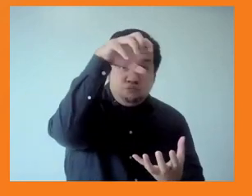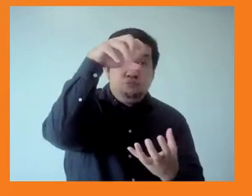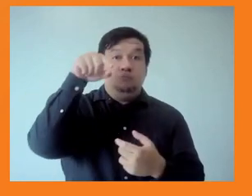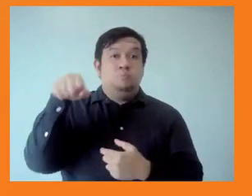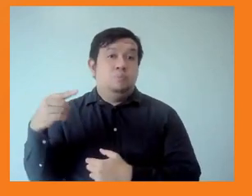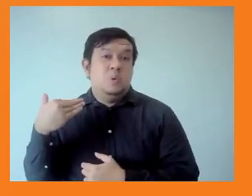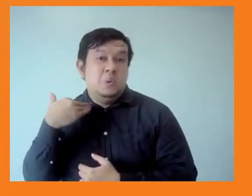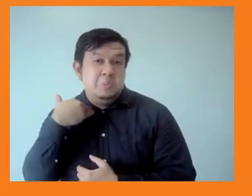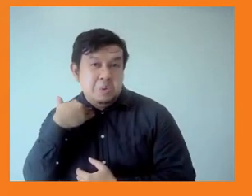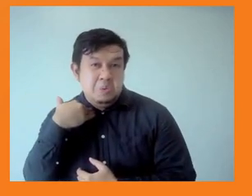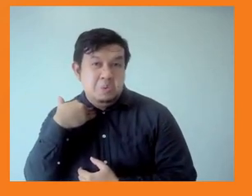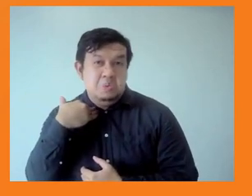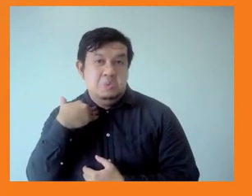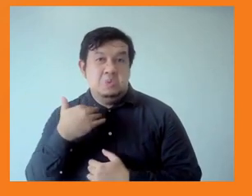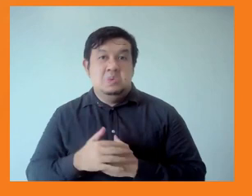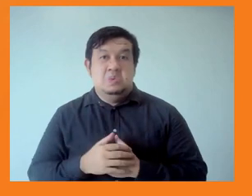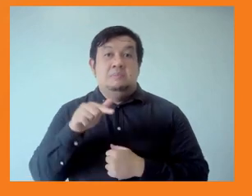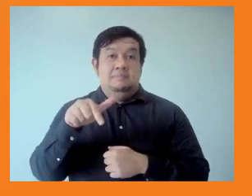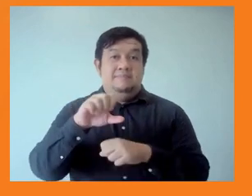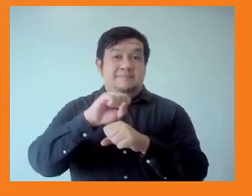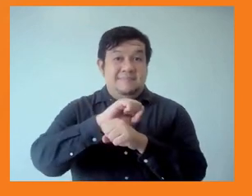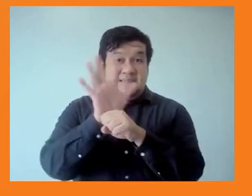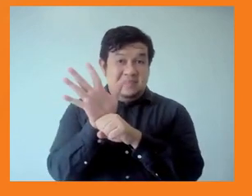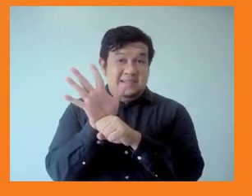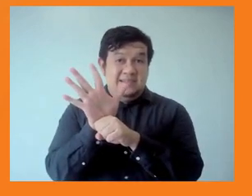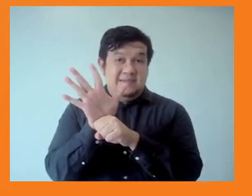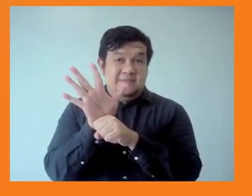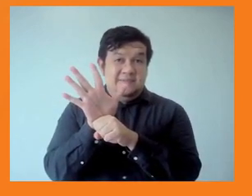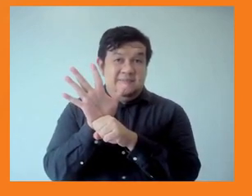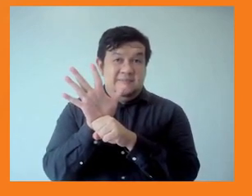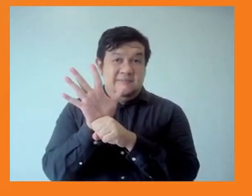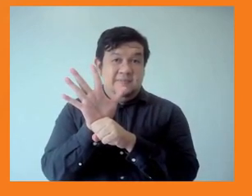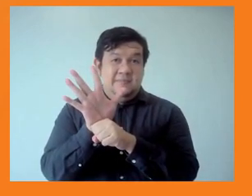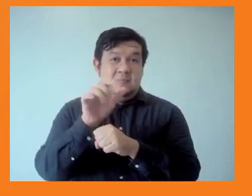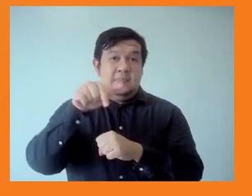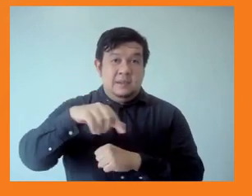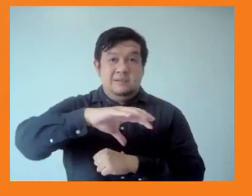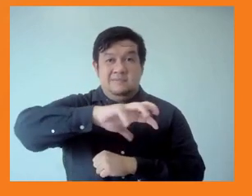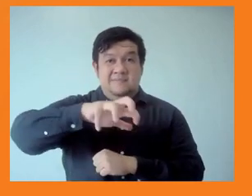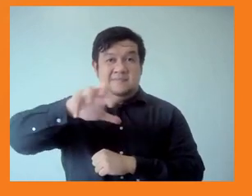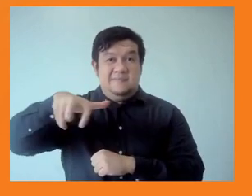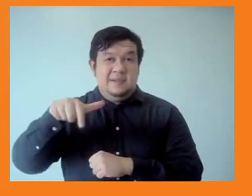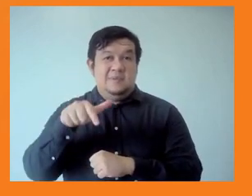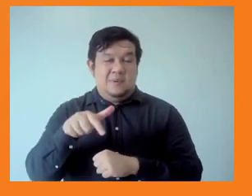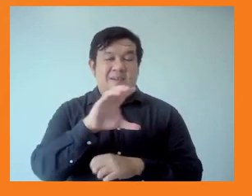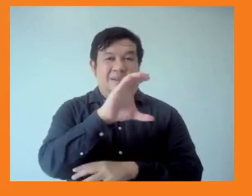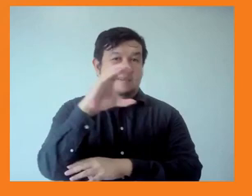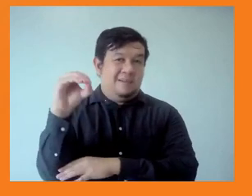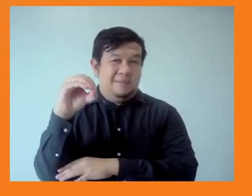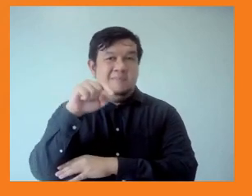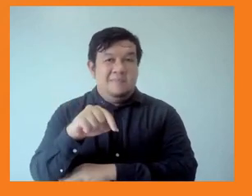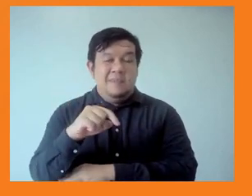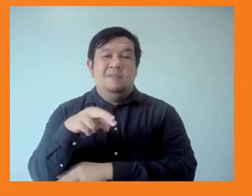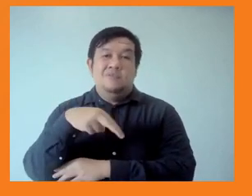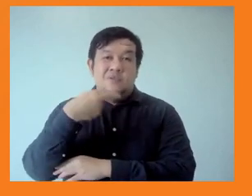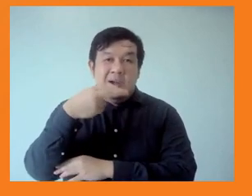windfall taxes on companies which may be profiteering from food and oil price rises, and introduce or strengthen wealth taxes. And there's also a